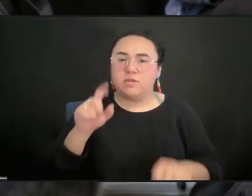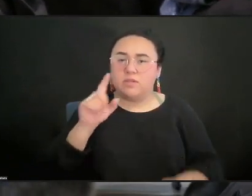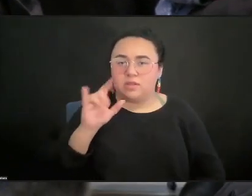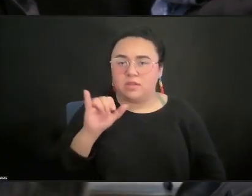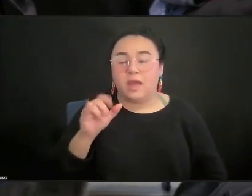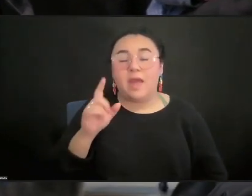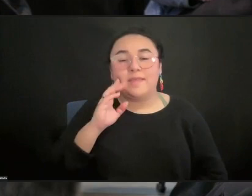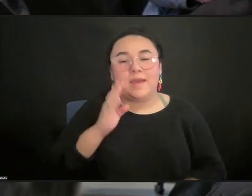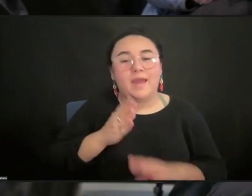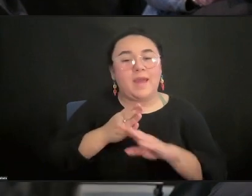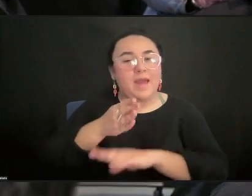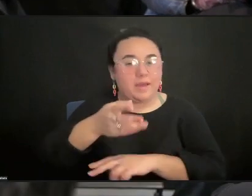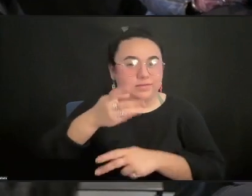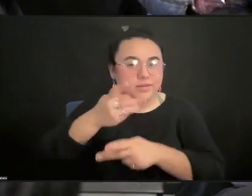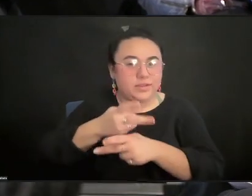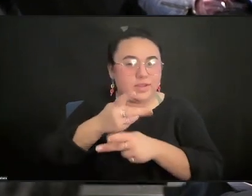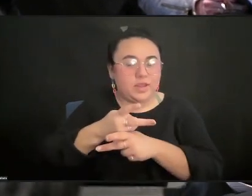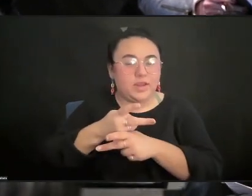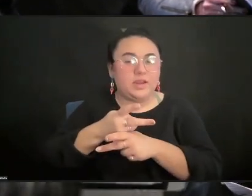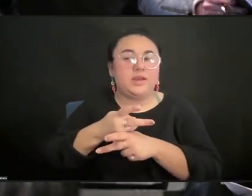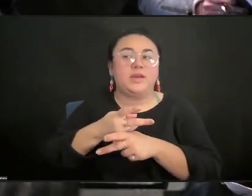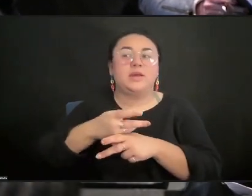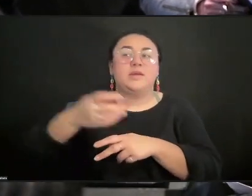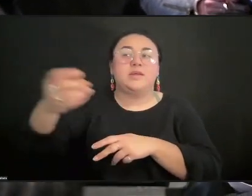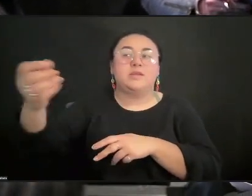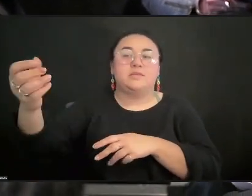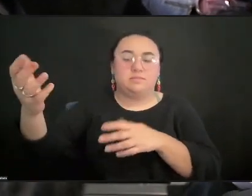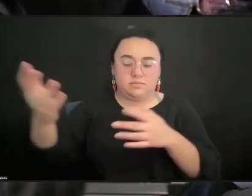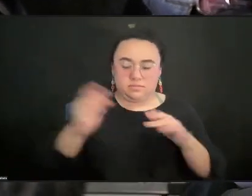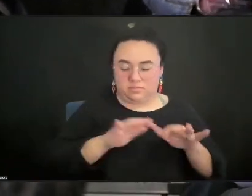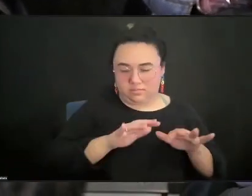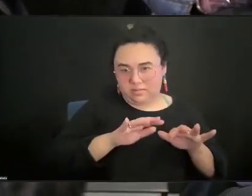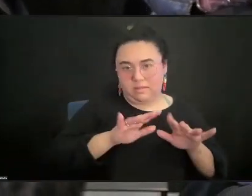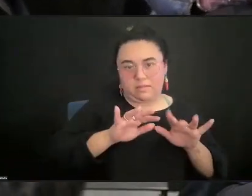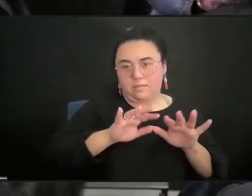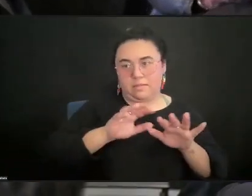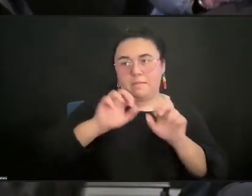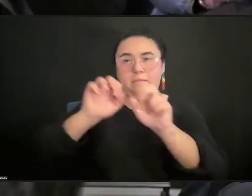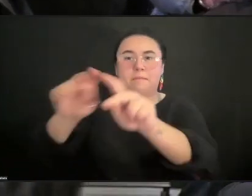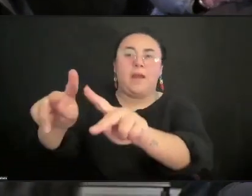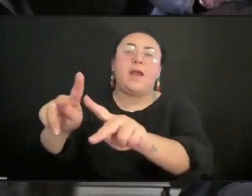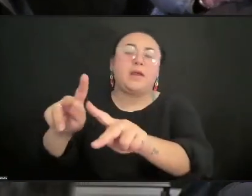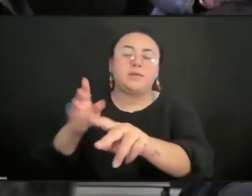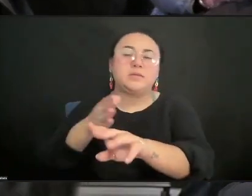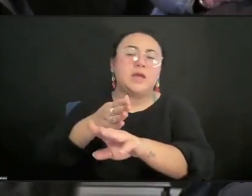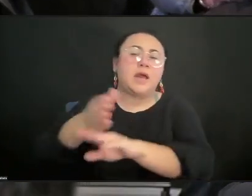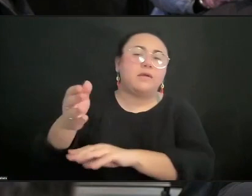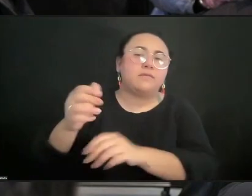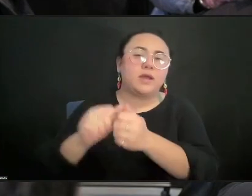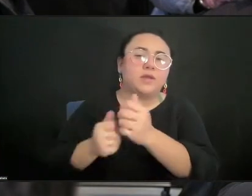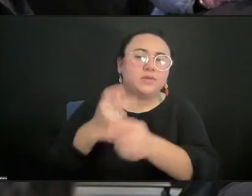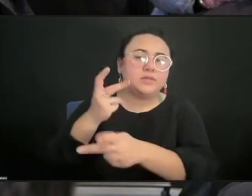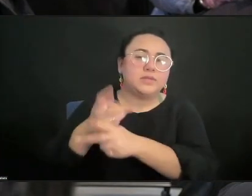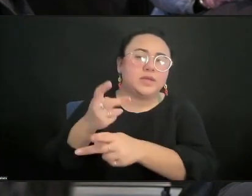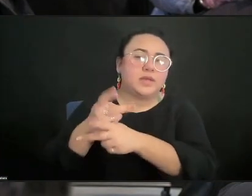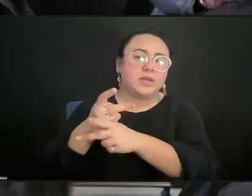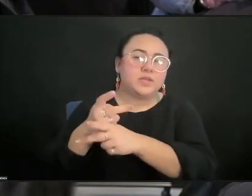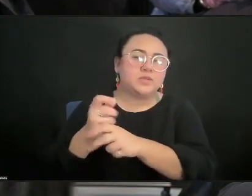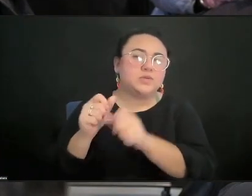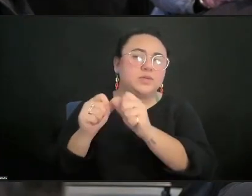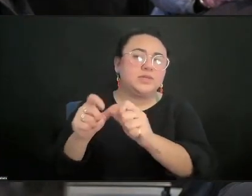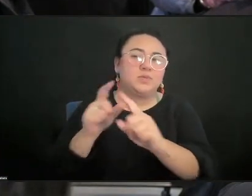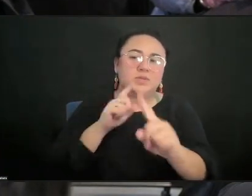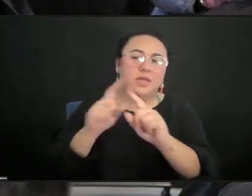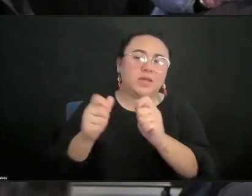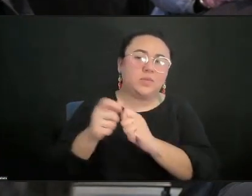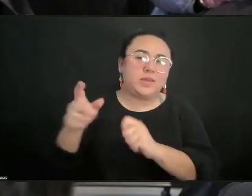important to have after you program that piece, maybe that kind of continued dialogue. Because